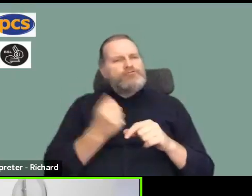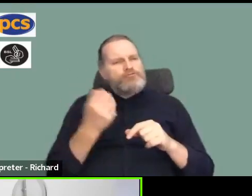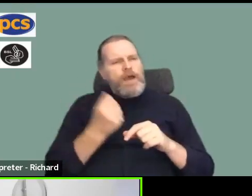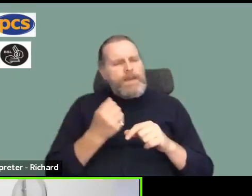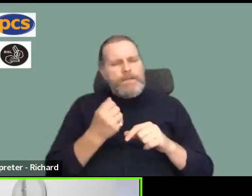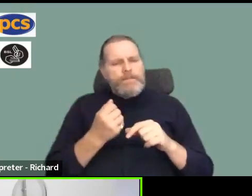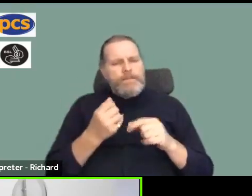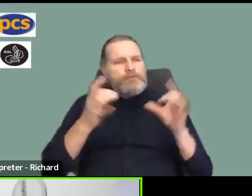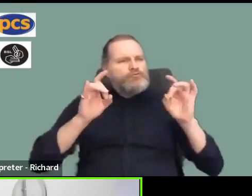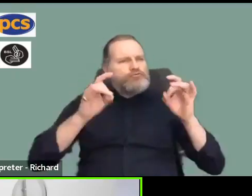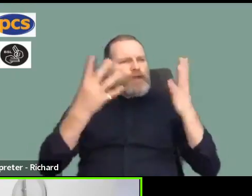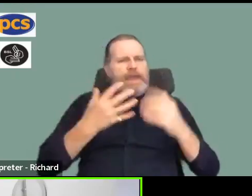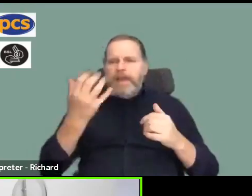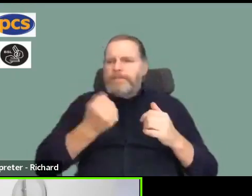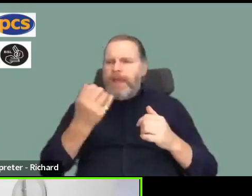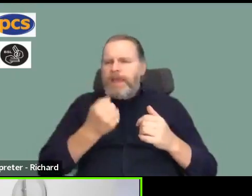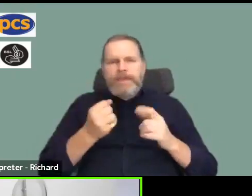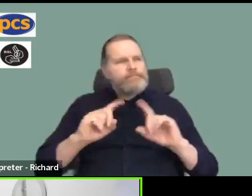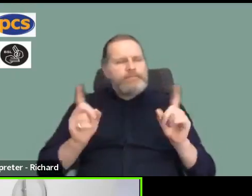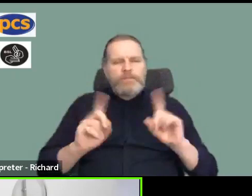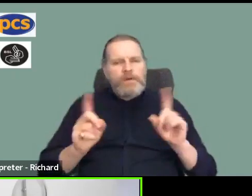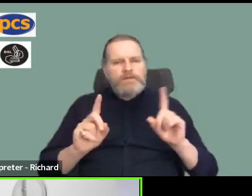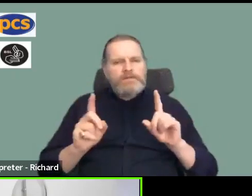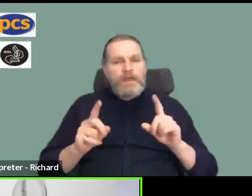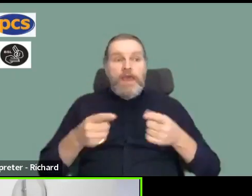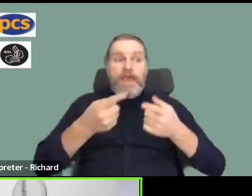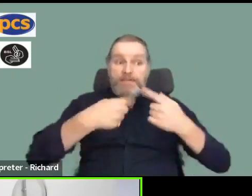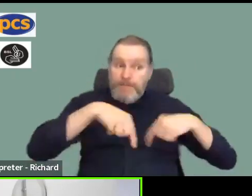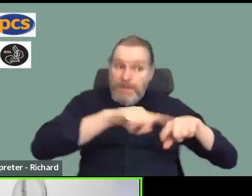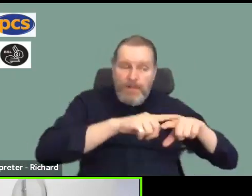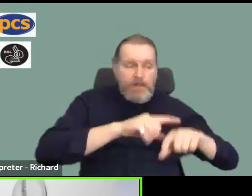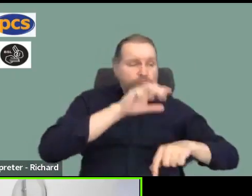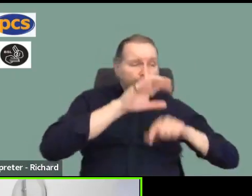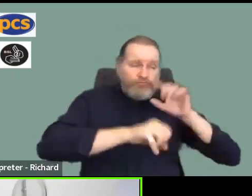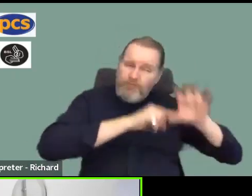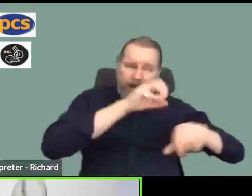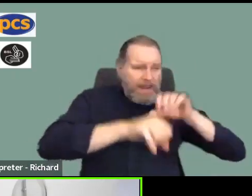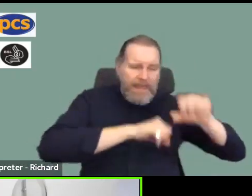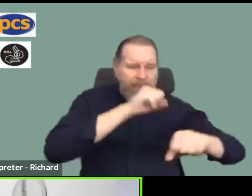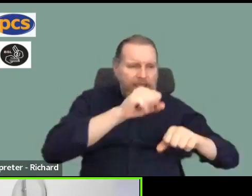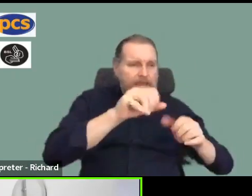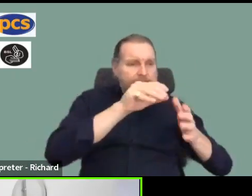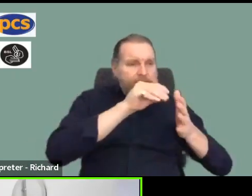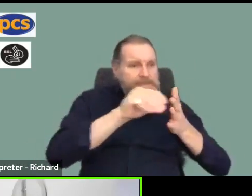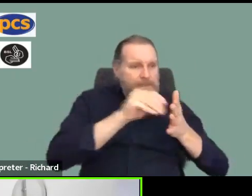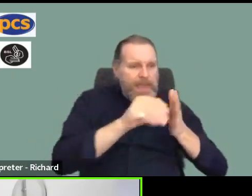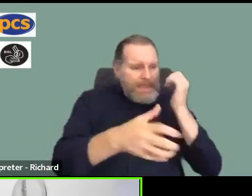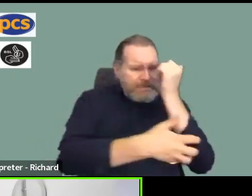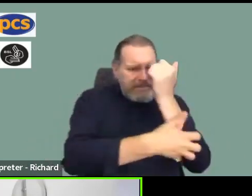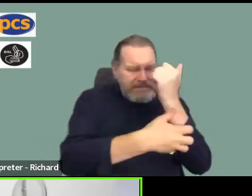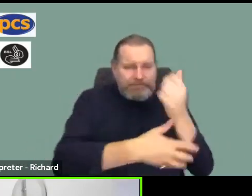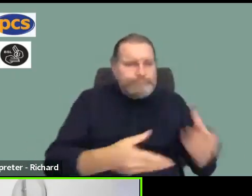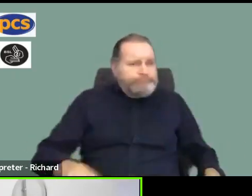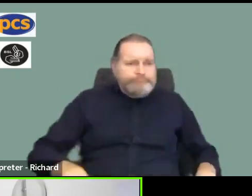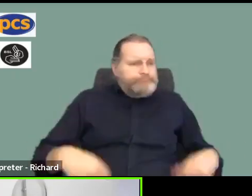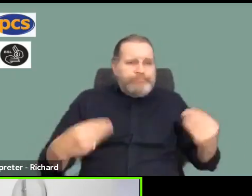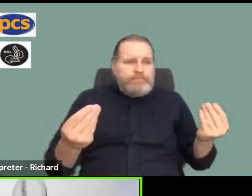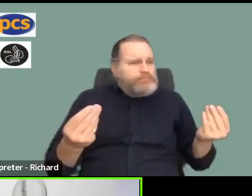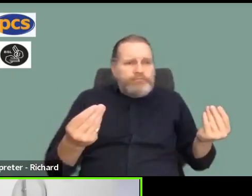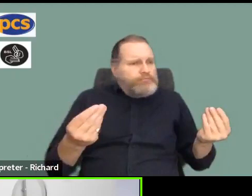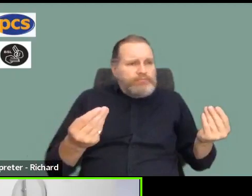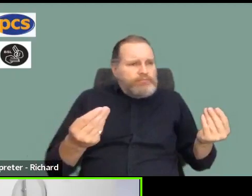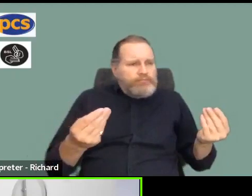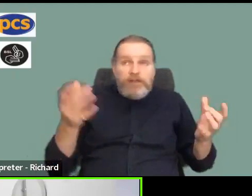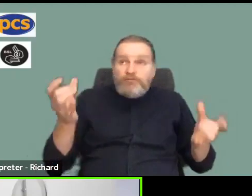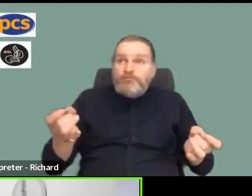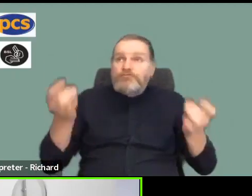to be the hardest part to overcome if people are already struggling to pay their bills and they're skint and they're scared. But Jen's